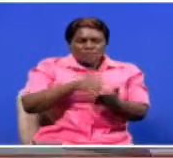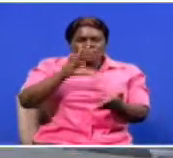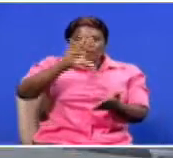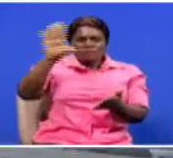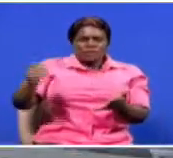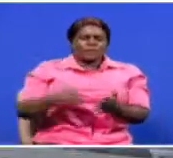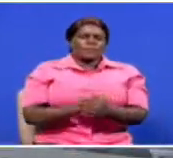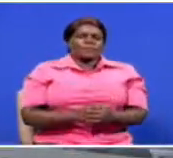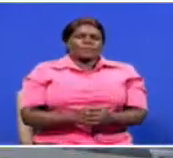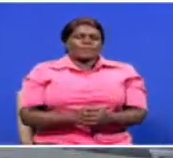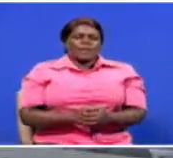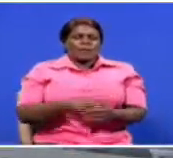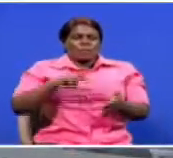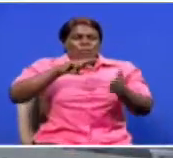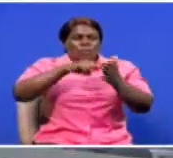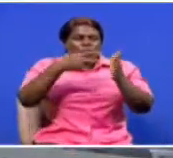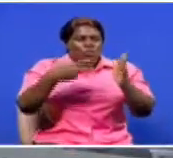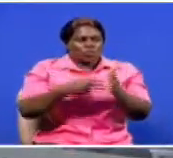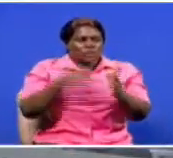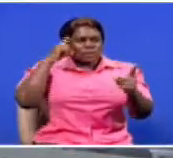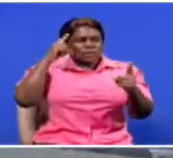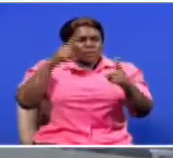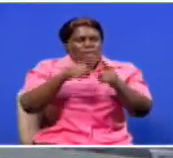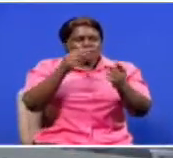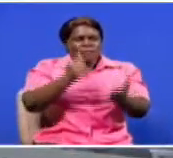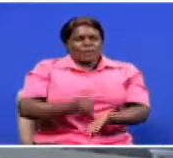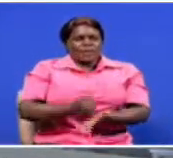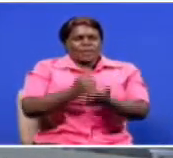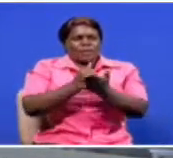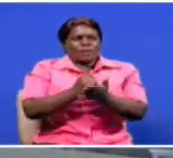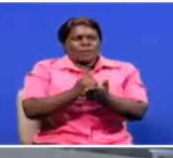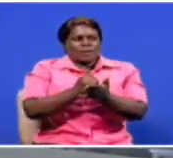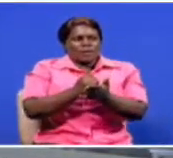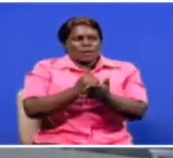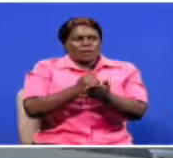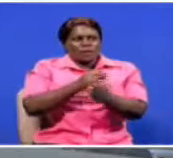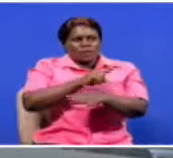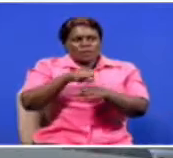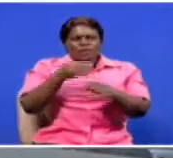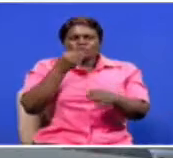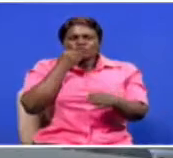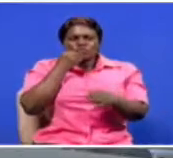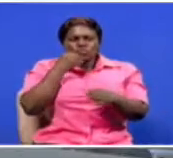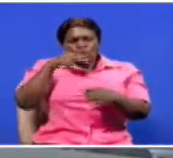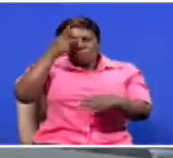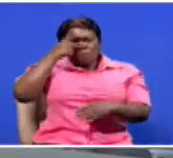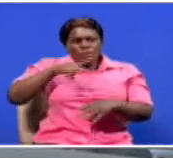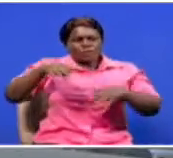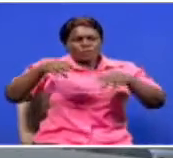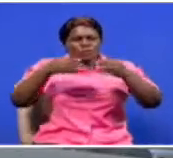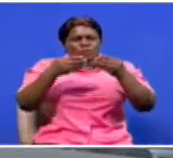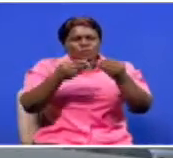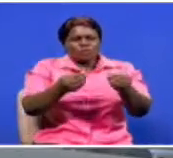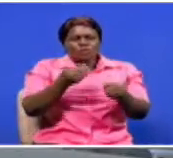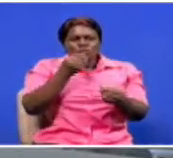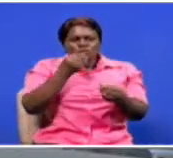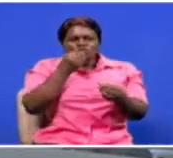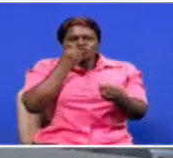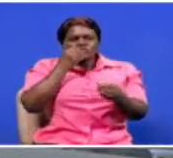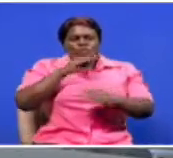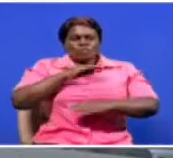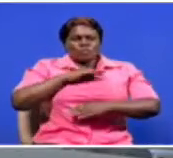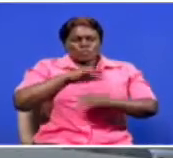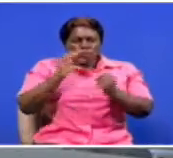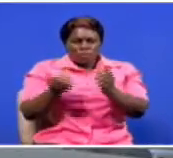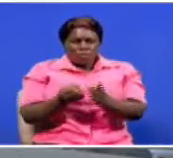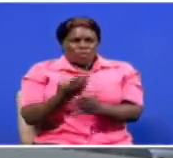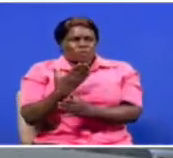So now project aimed at helping come up with the national food policy to address food insecurity has